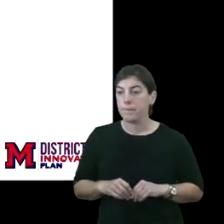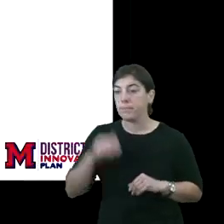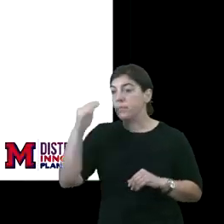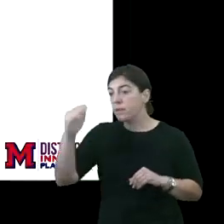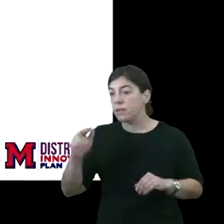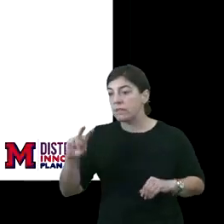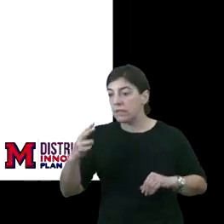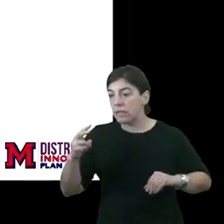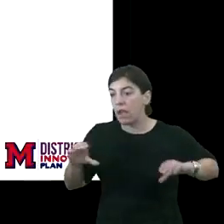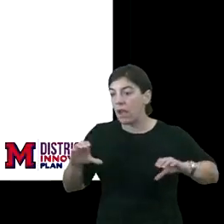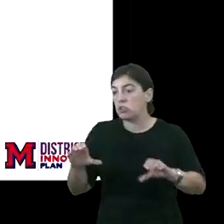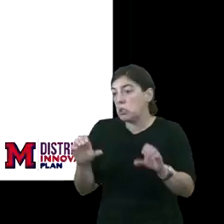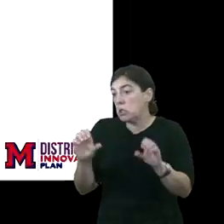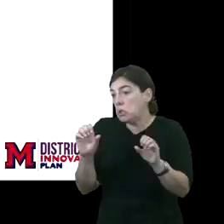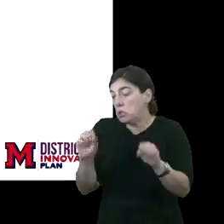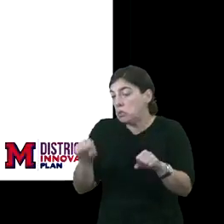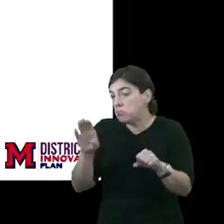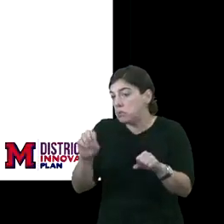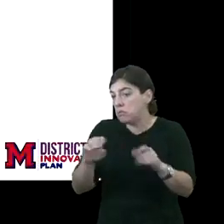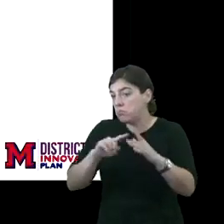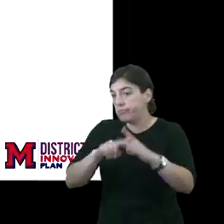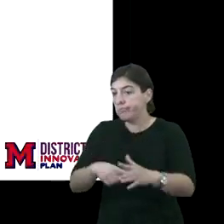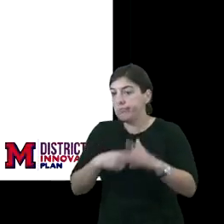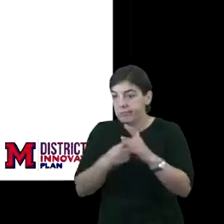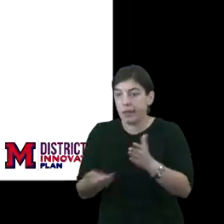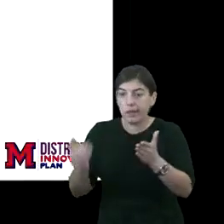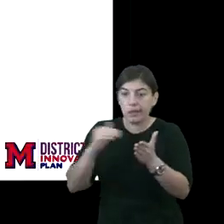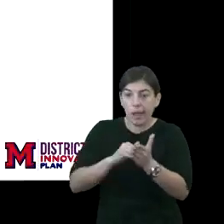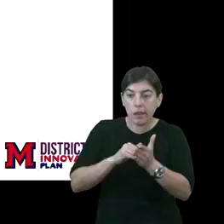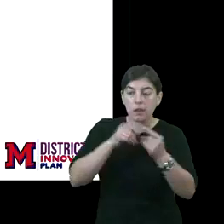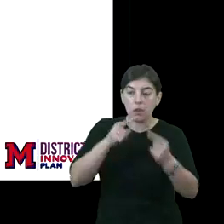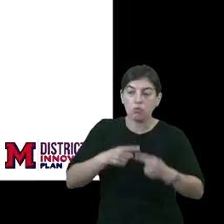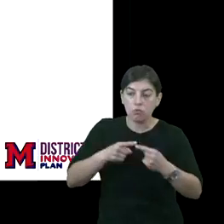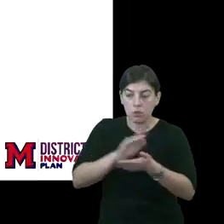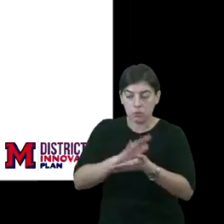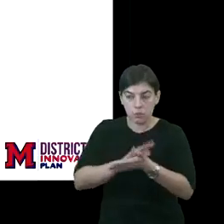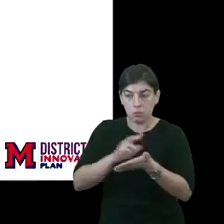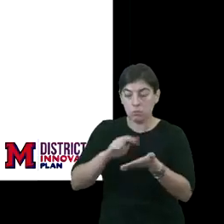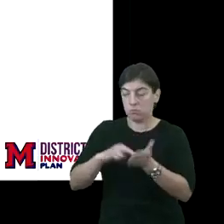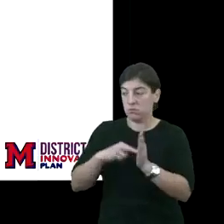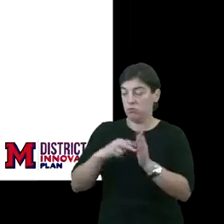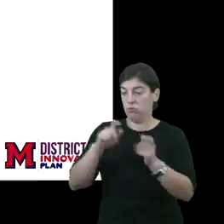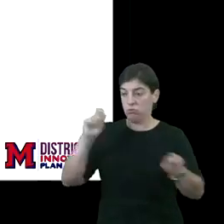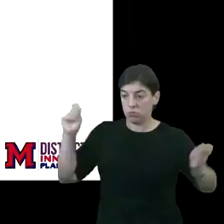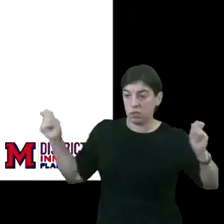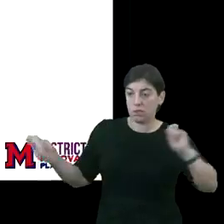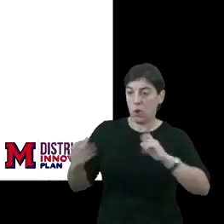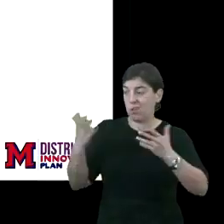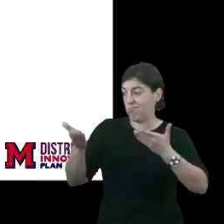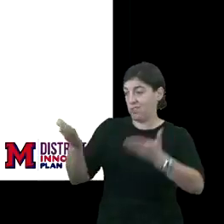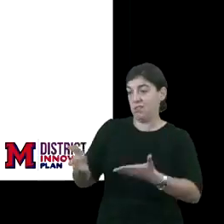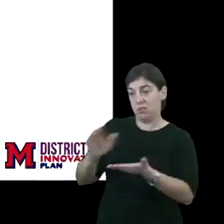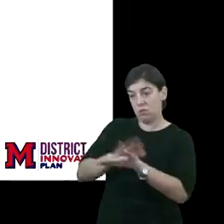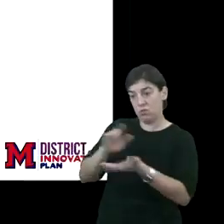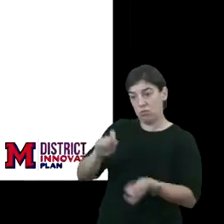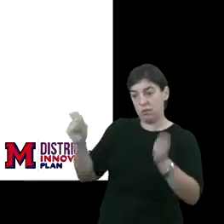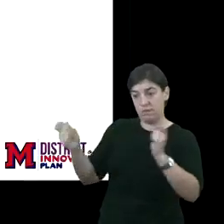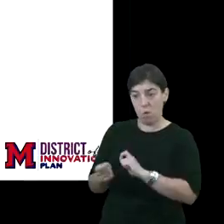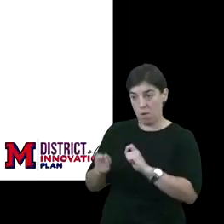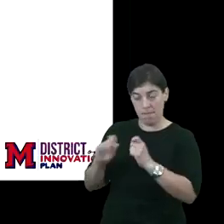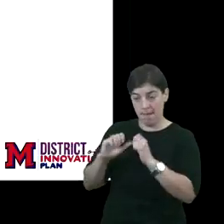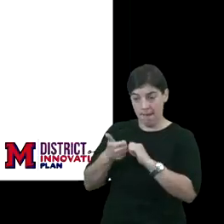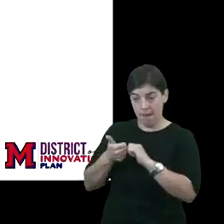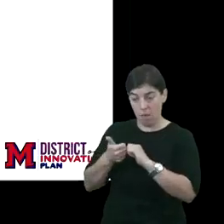second action could be restarting a struggling school. So again, this is where we transform an existing school by